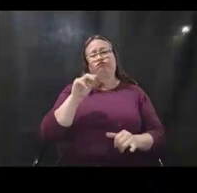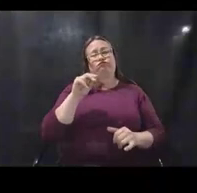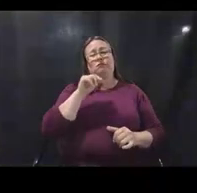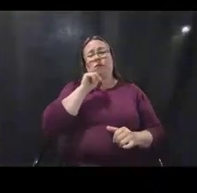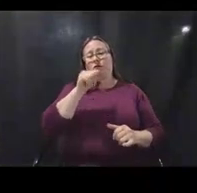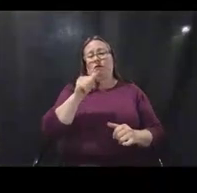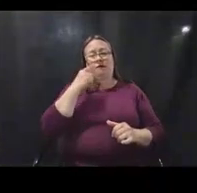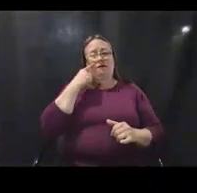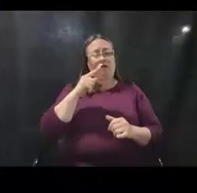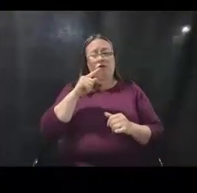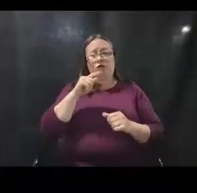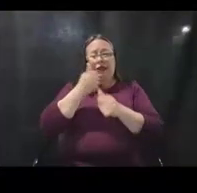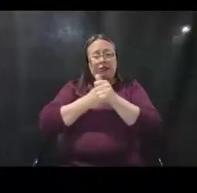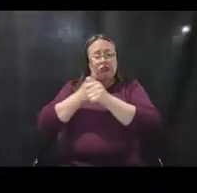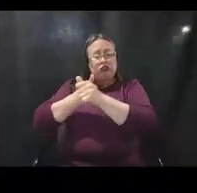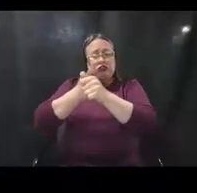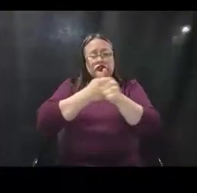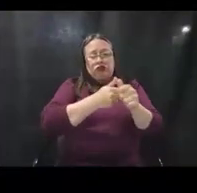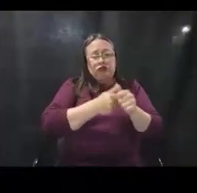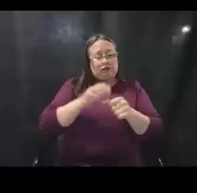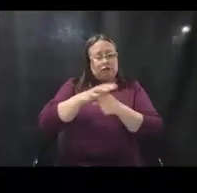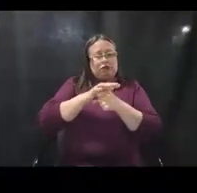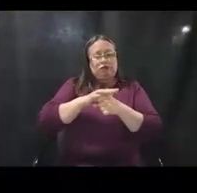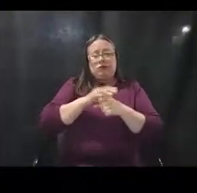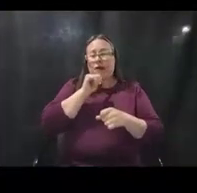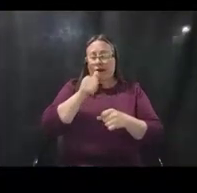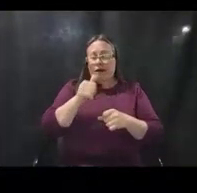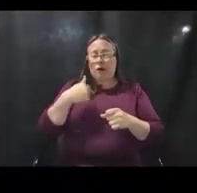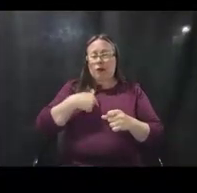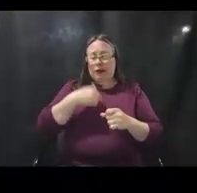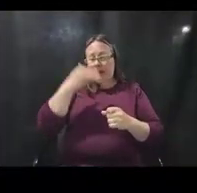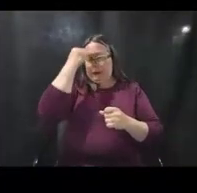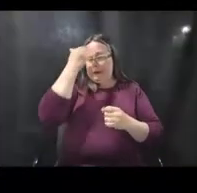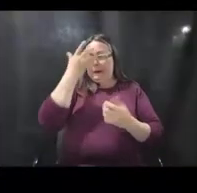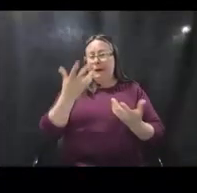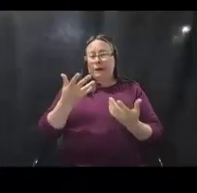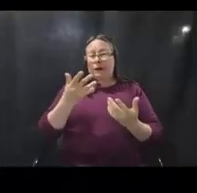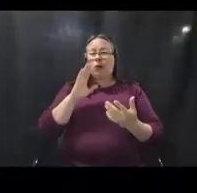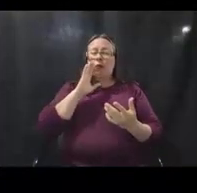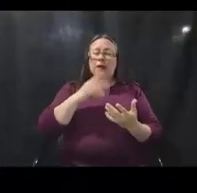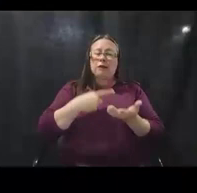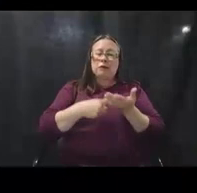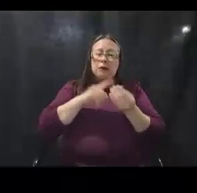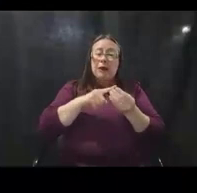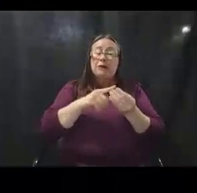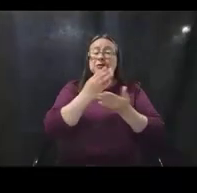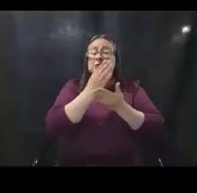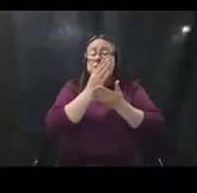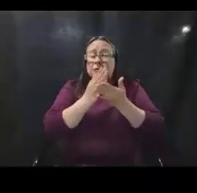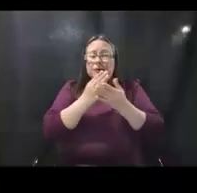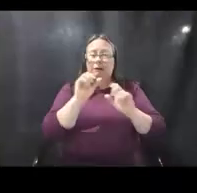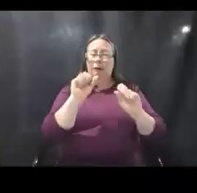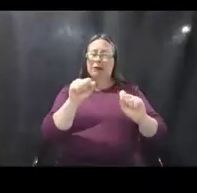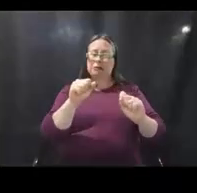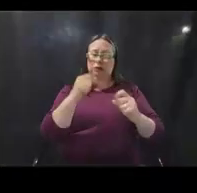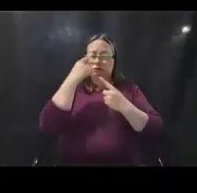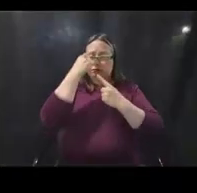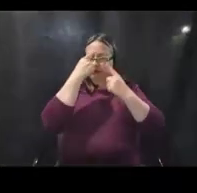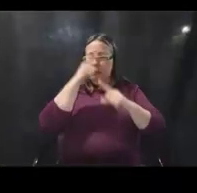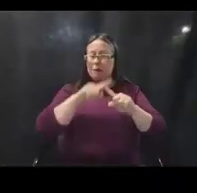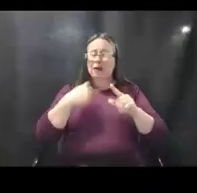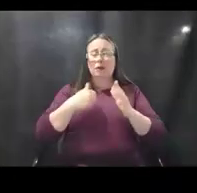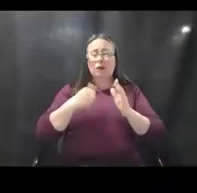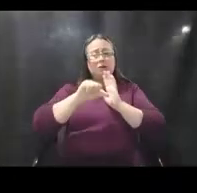from every jurisdiction to every jurisdiction. So, I'll talk through some potential considerations here, but really want to emphasize